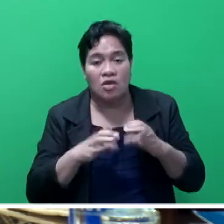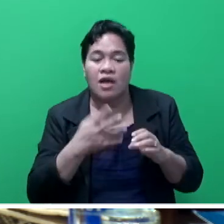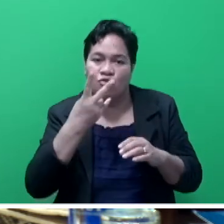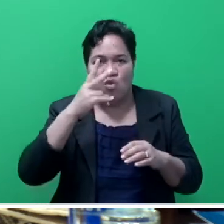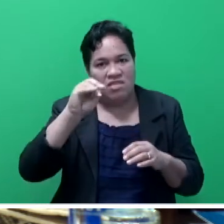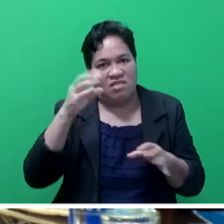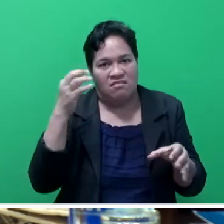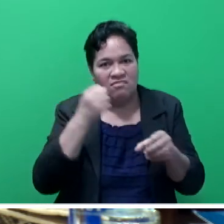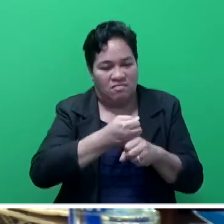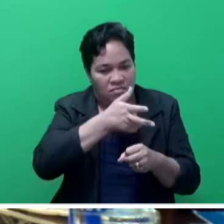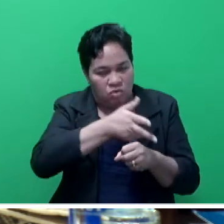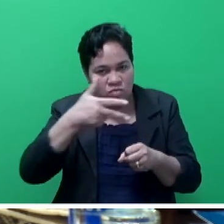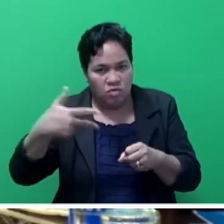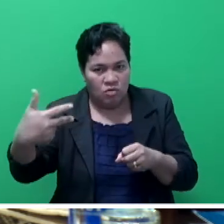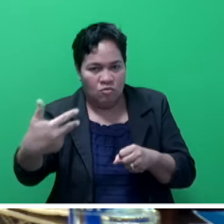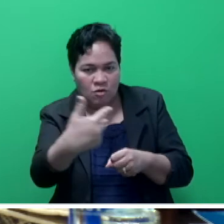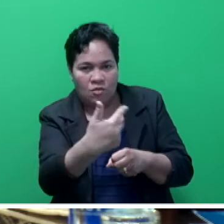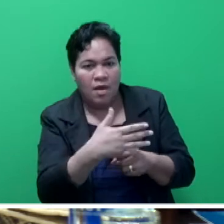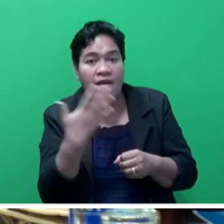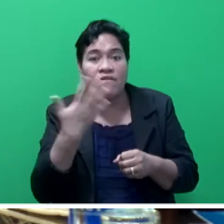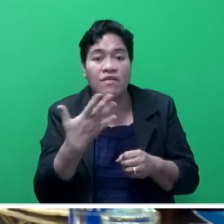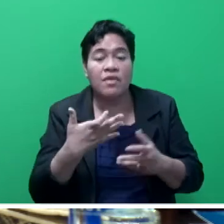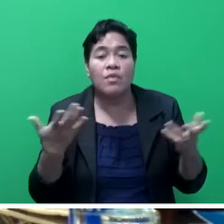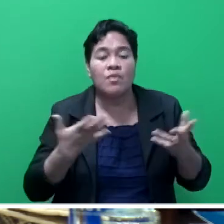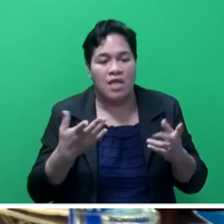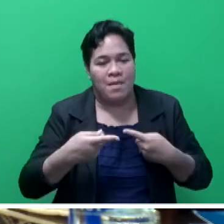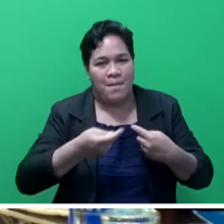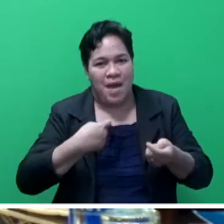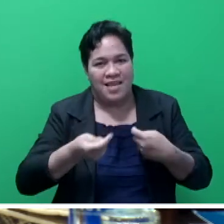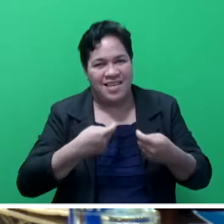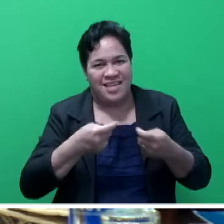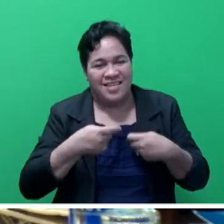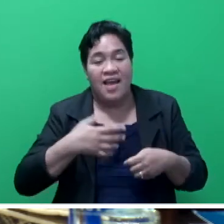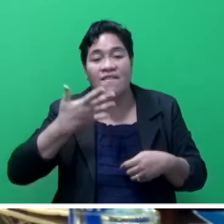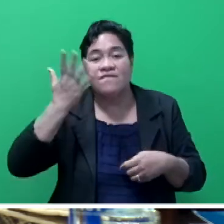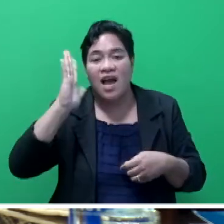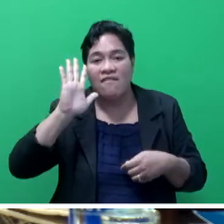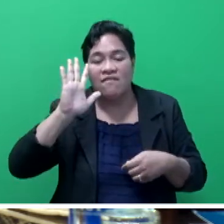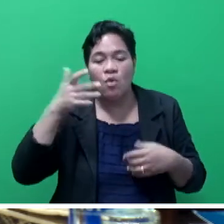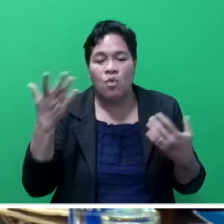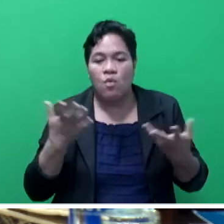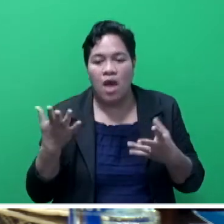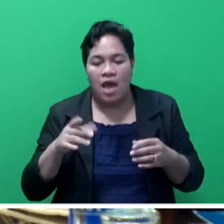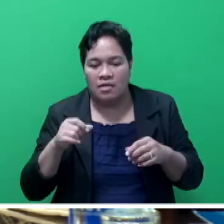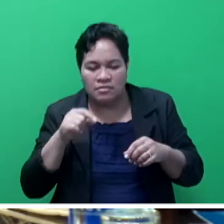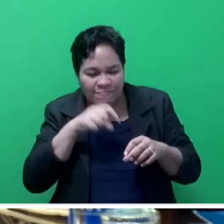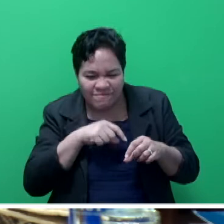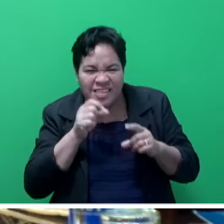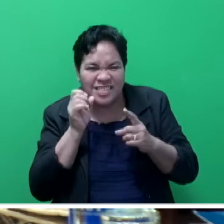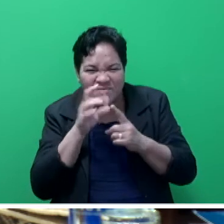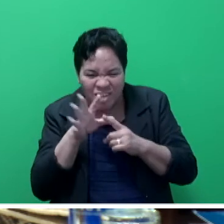cameras installed, 15 cameras are in the Lotoka market area and five cameras are located at strategic positions